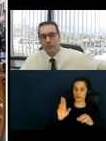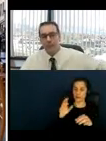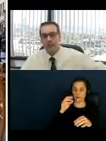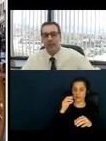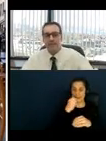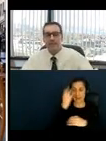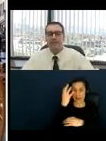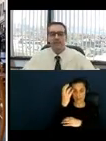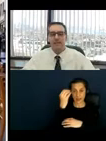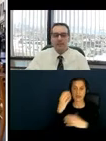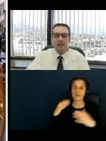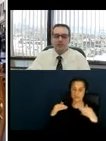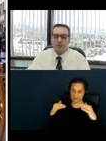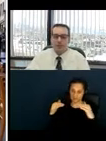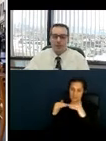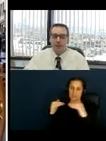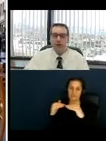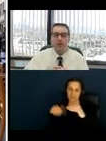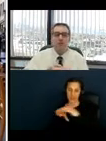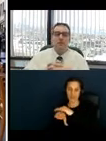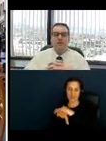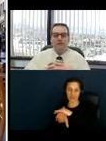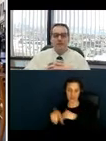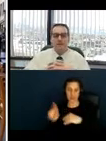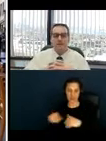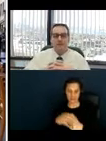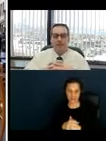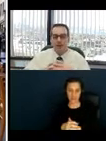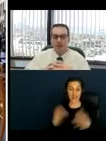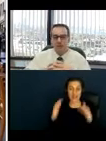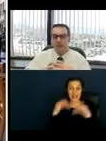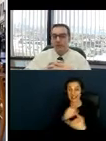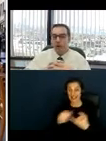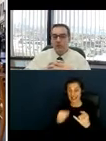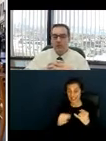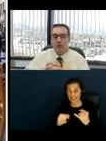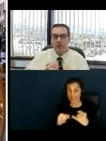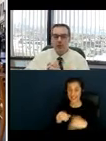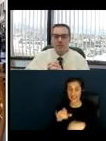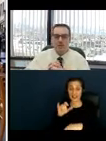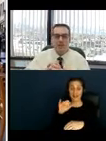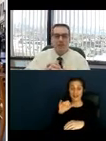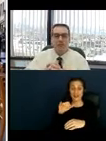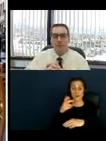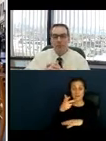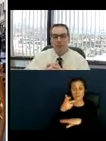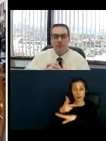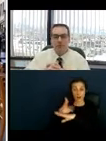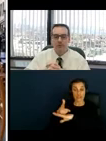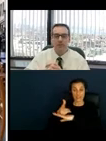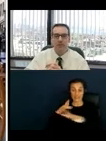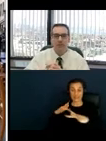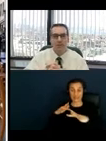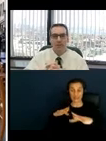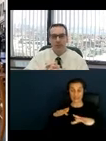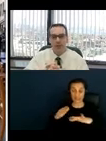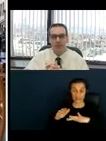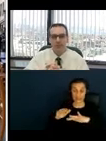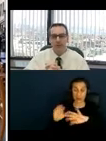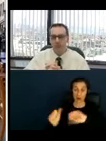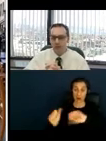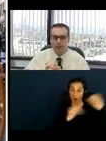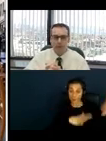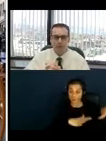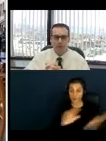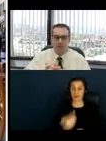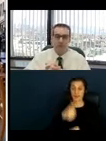And lastly, if the on street parking space or if on street parking spaces are removed for the installation of